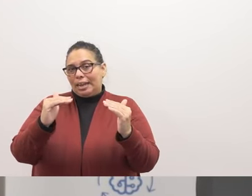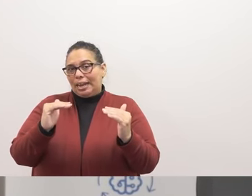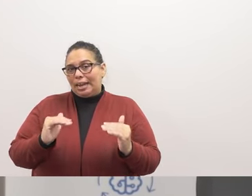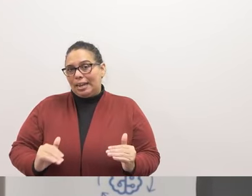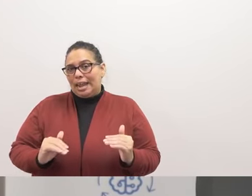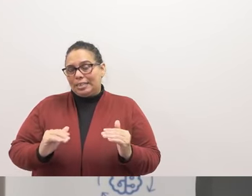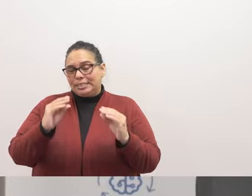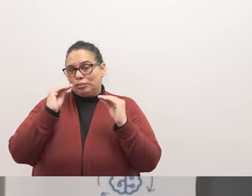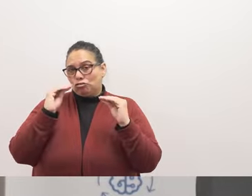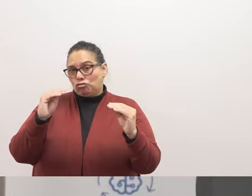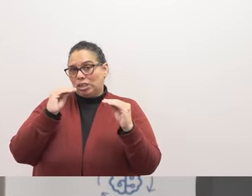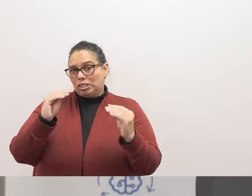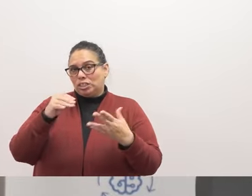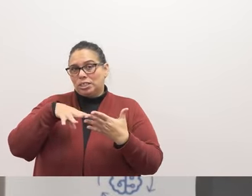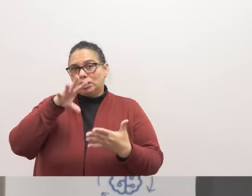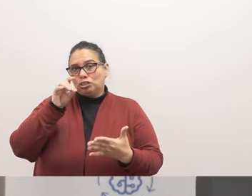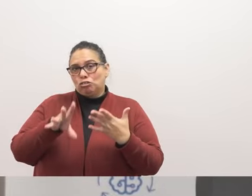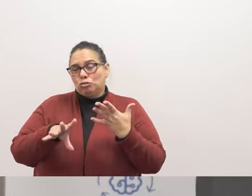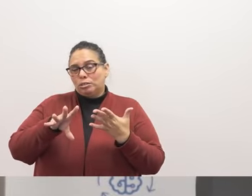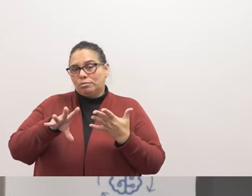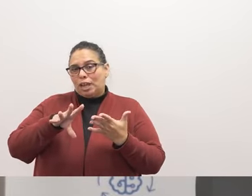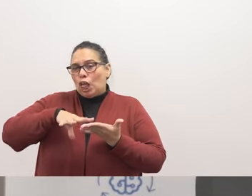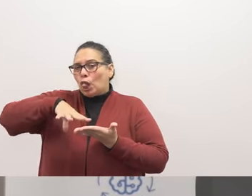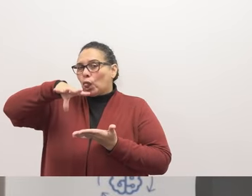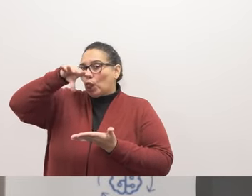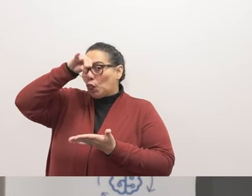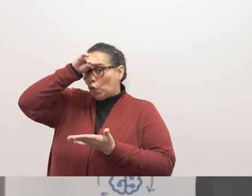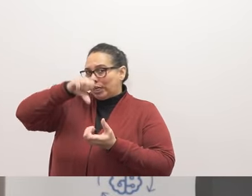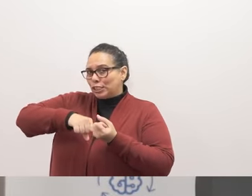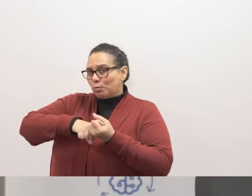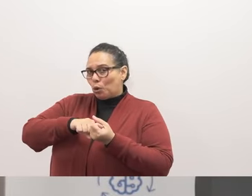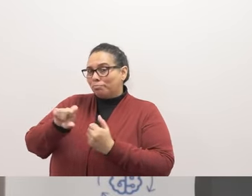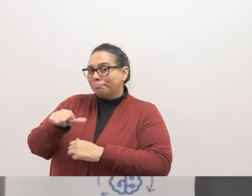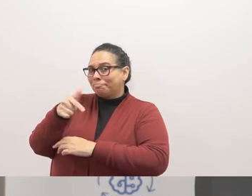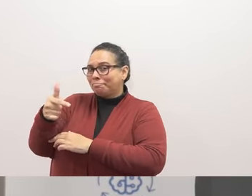instruction and student learning supports. Ms. Lopez.